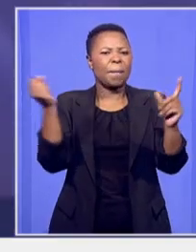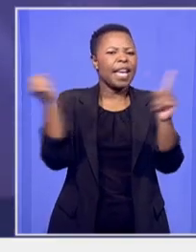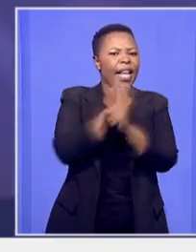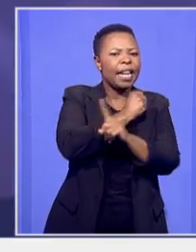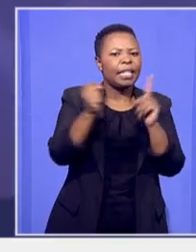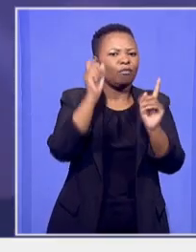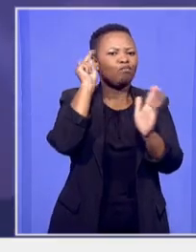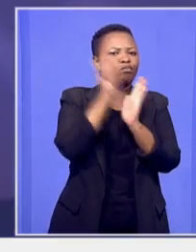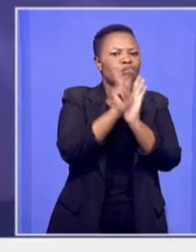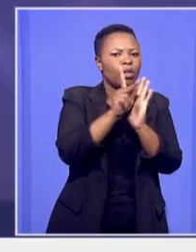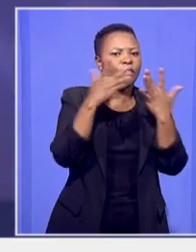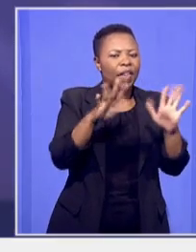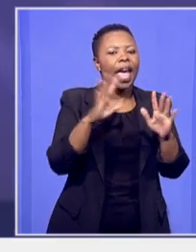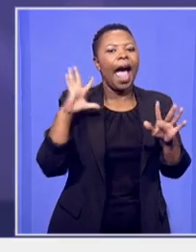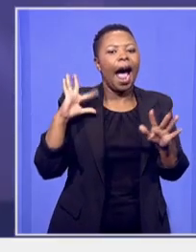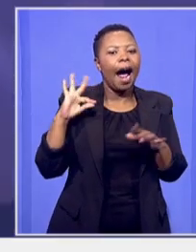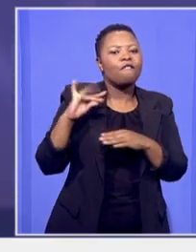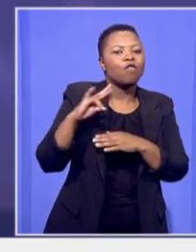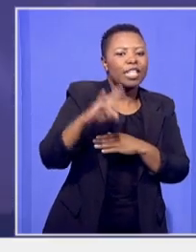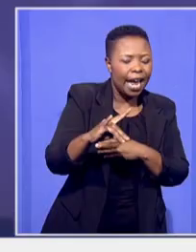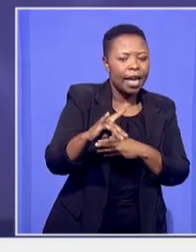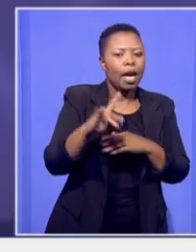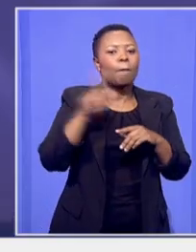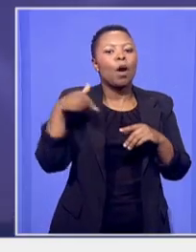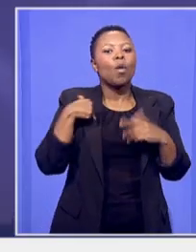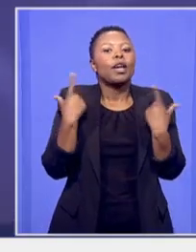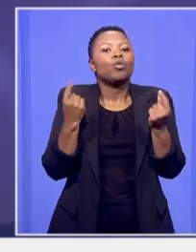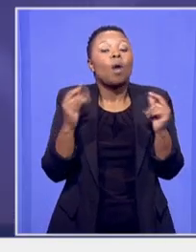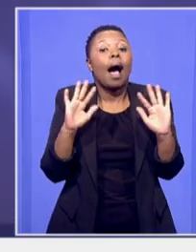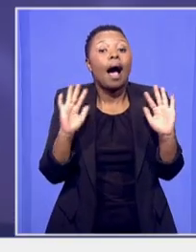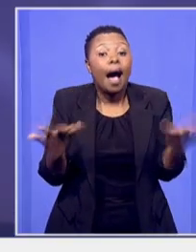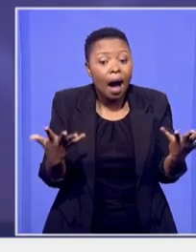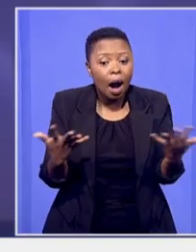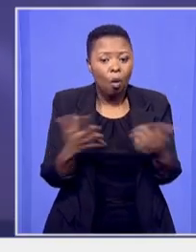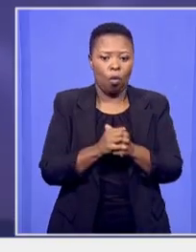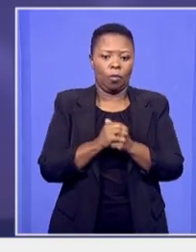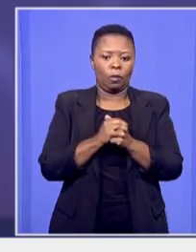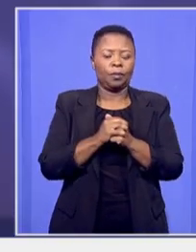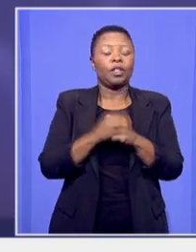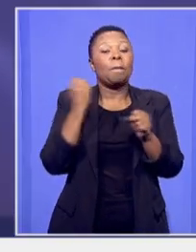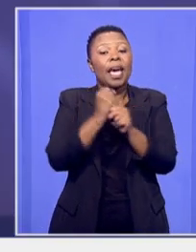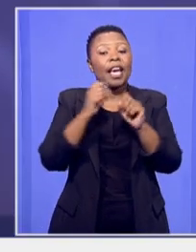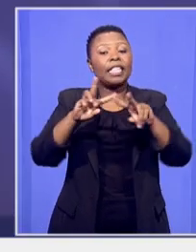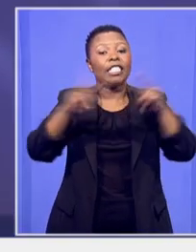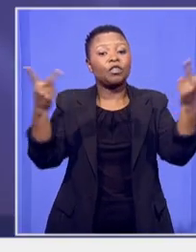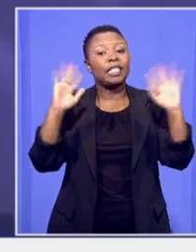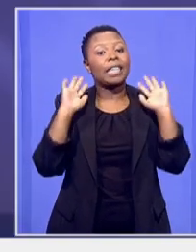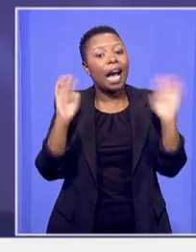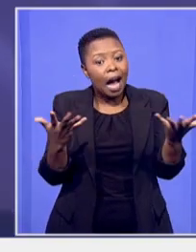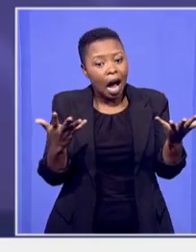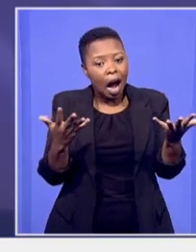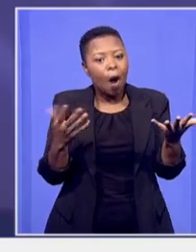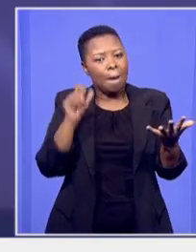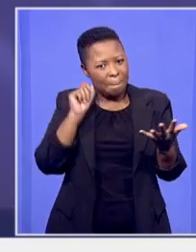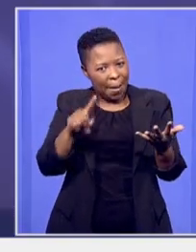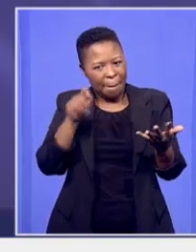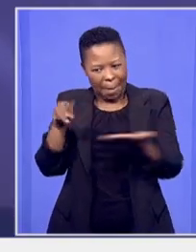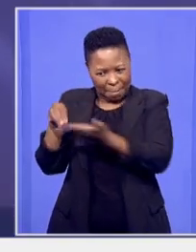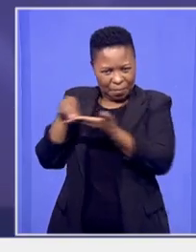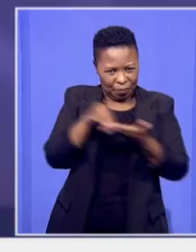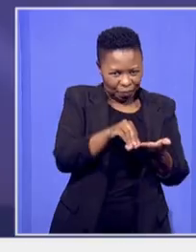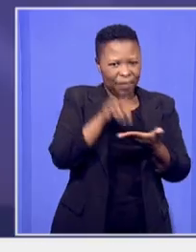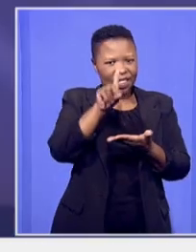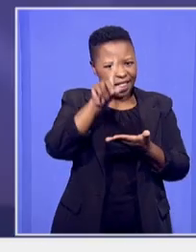but we can only do so and we can only bring this difference as we bring about the DA difference